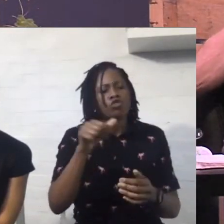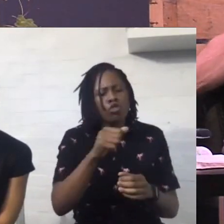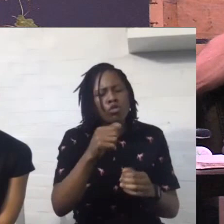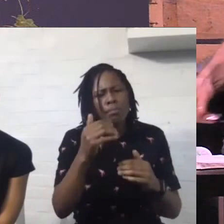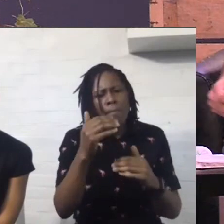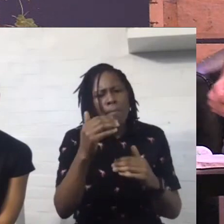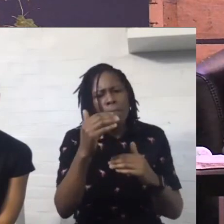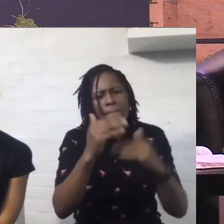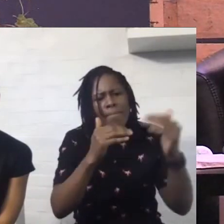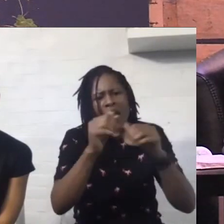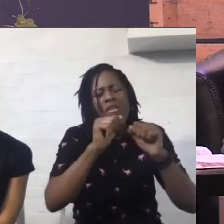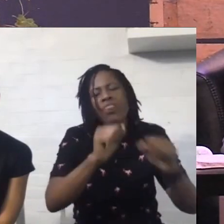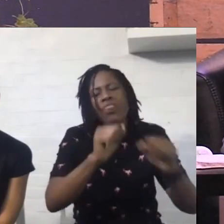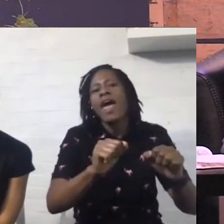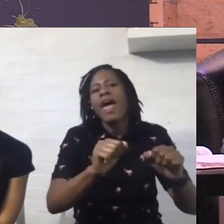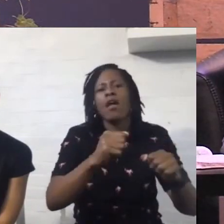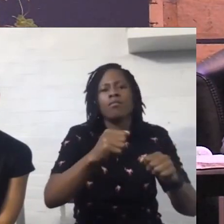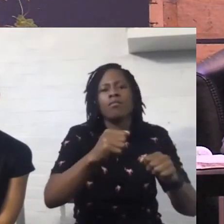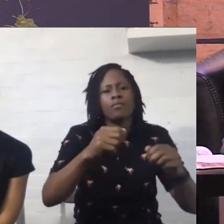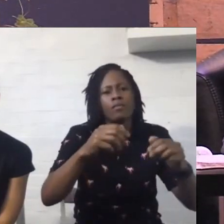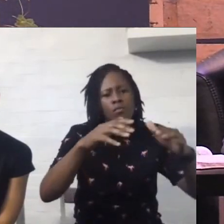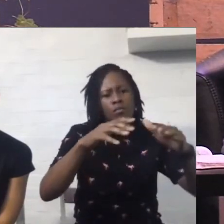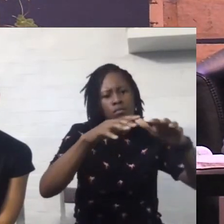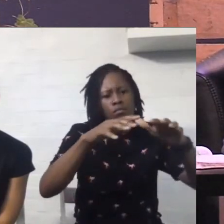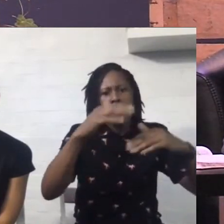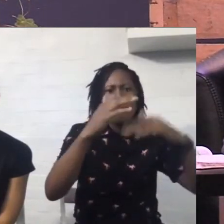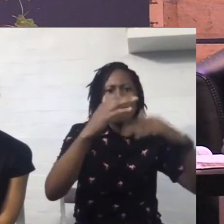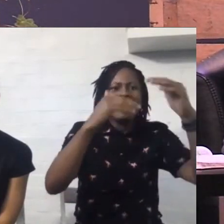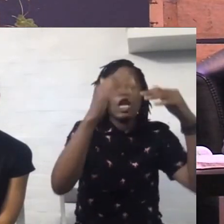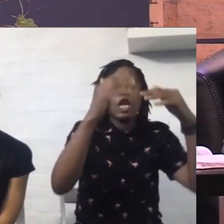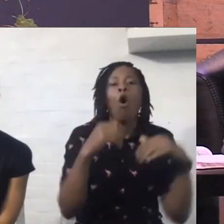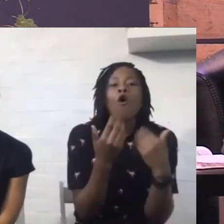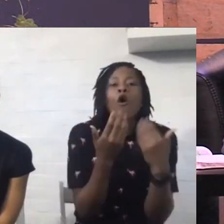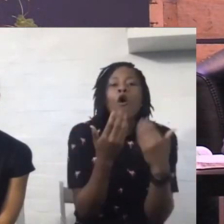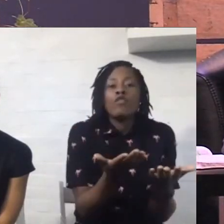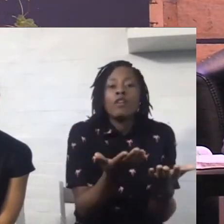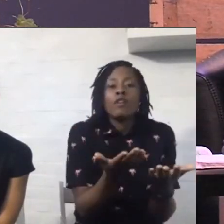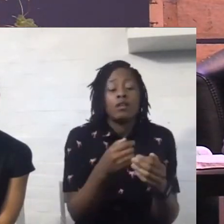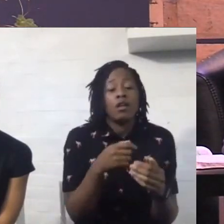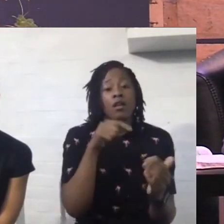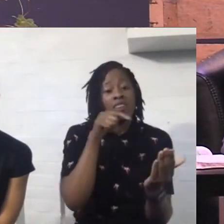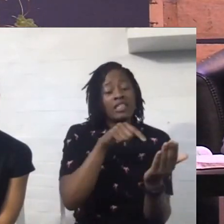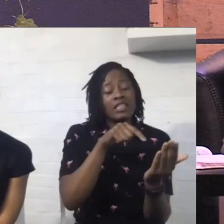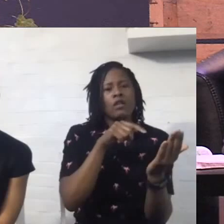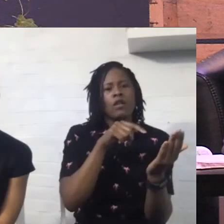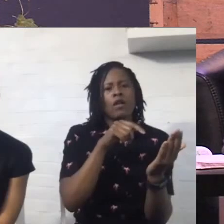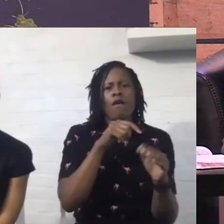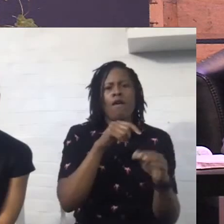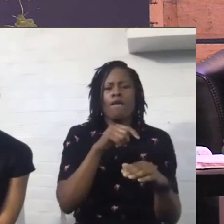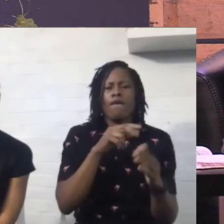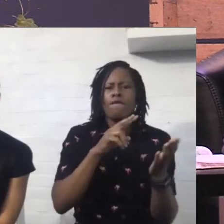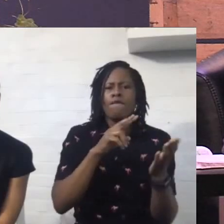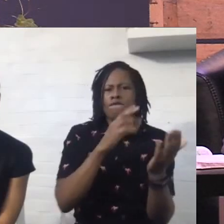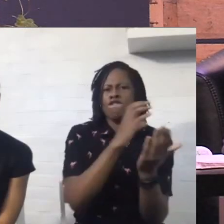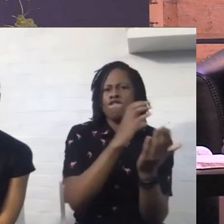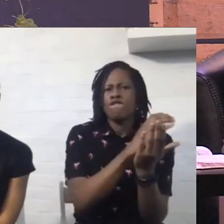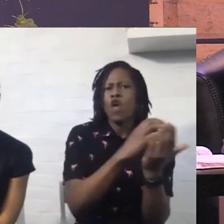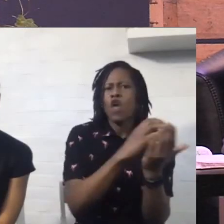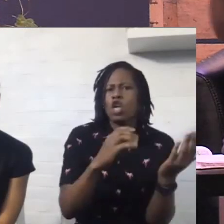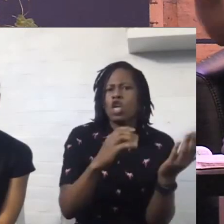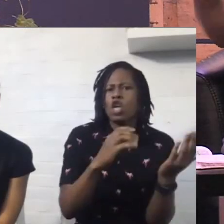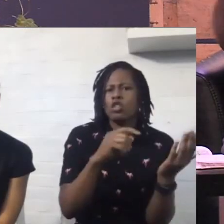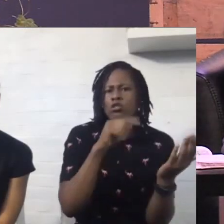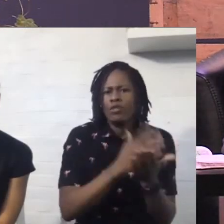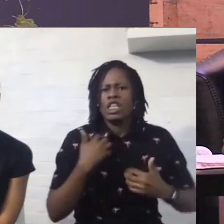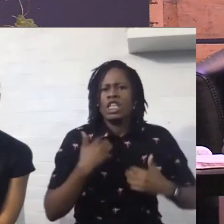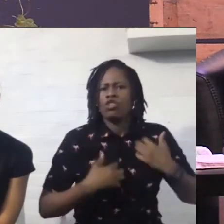extraordinary little verse because I did a study of the word shalom. went through my concordance. Every